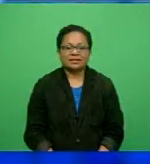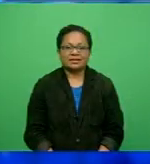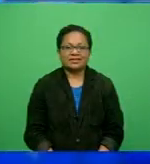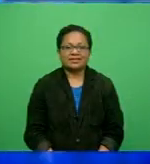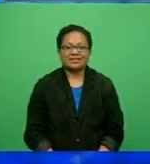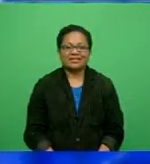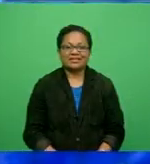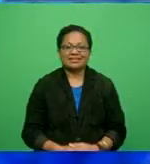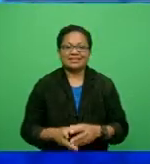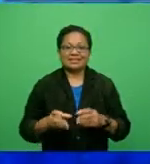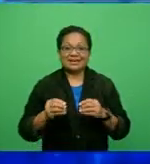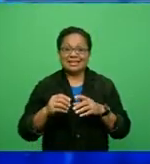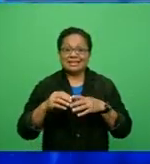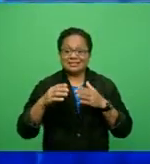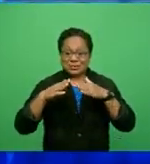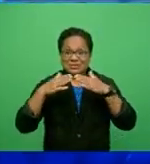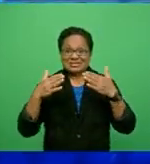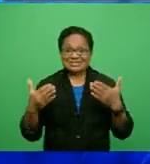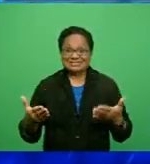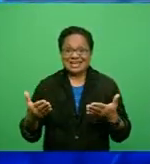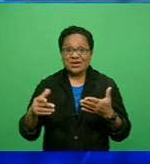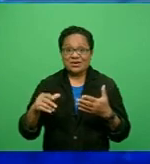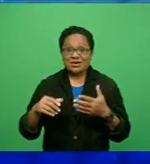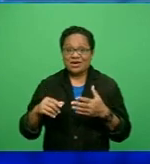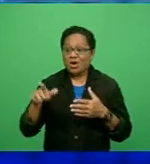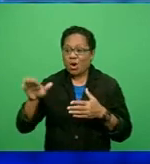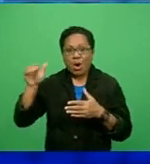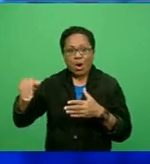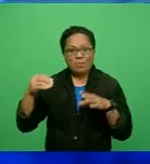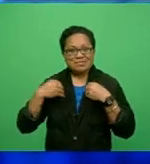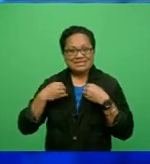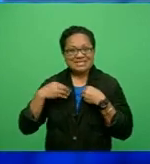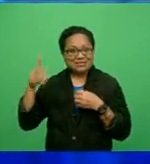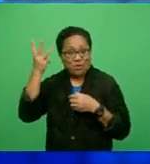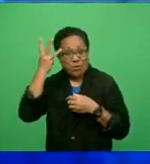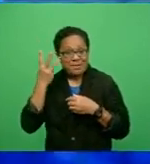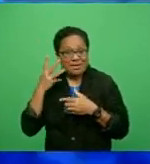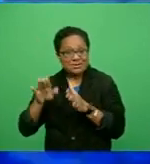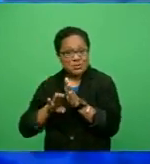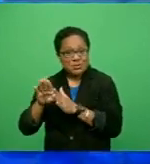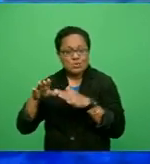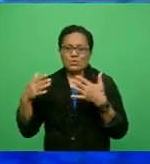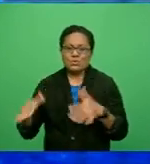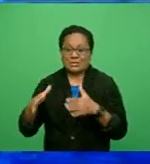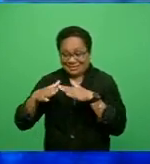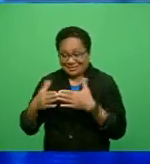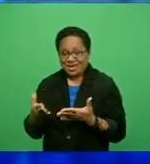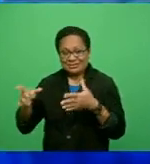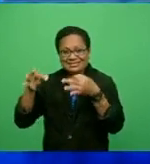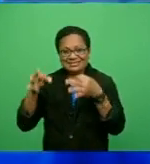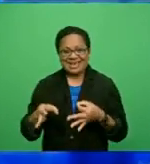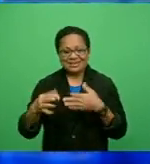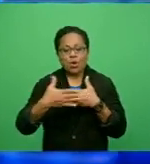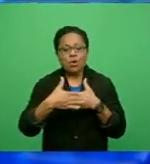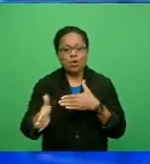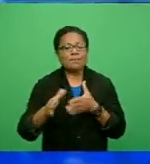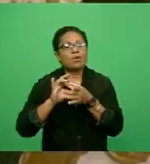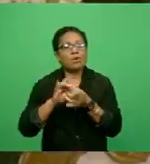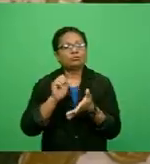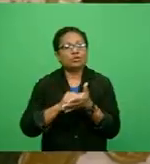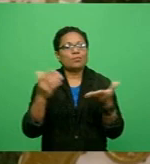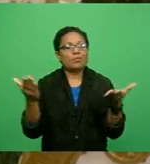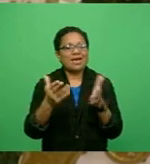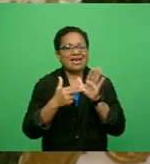Due to the high demand and popularity of her home business, an entrepreneur has decided to open her own shop in Martintar Nandi.